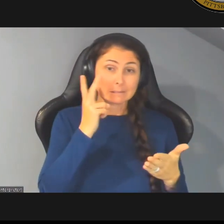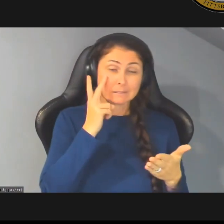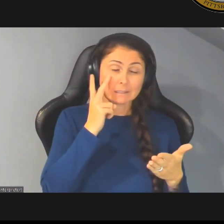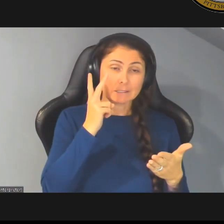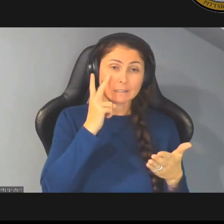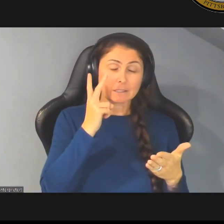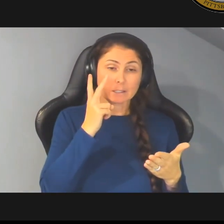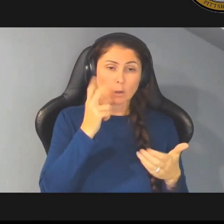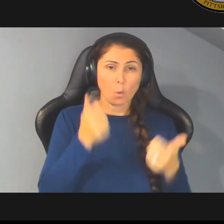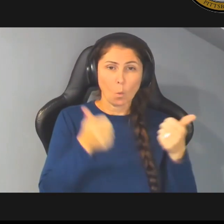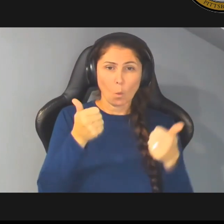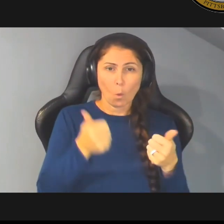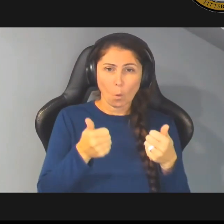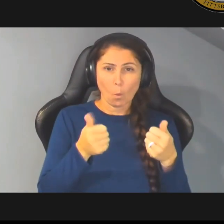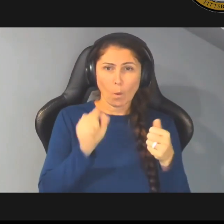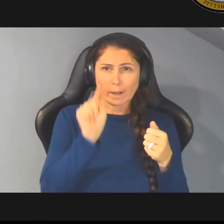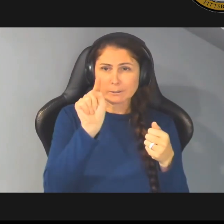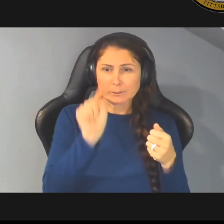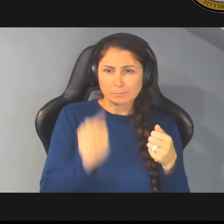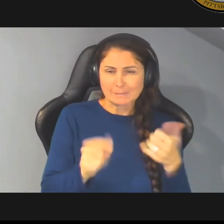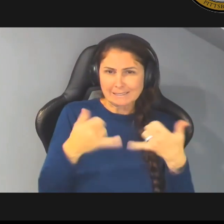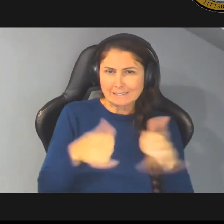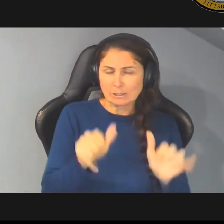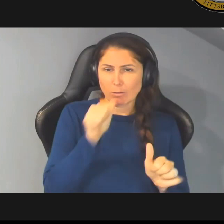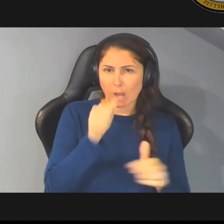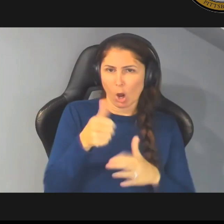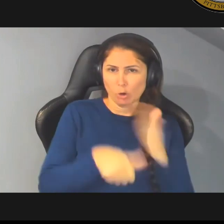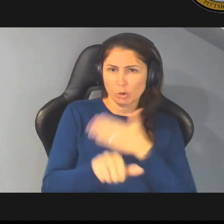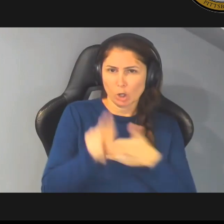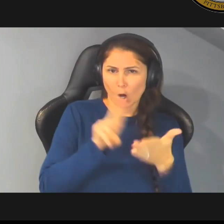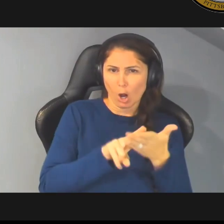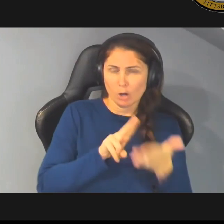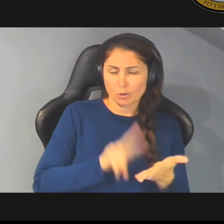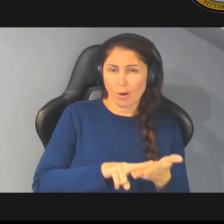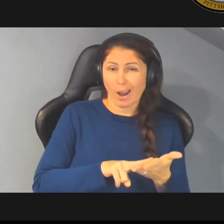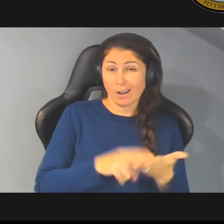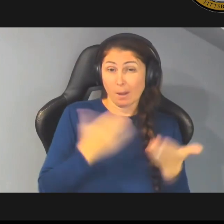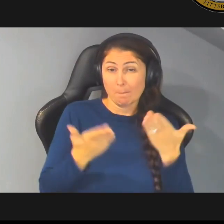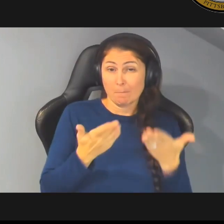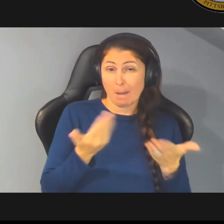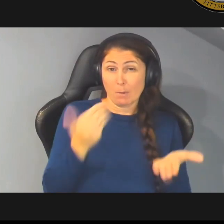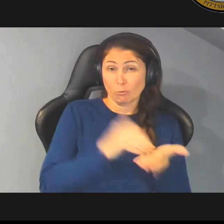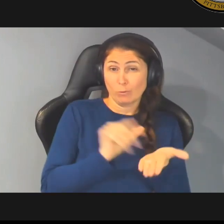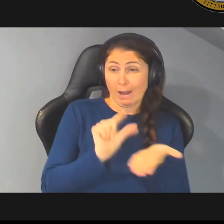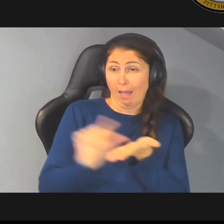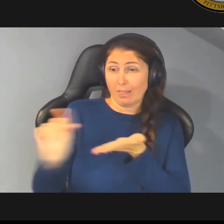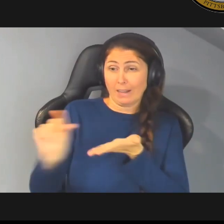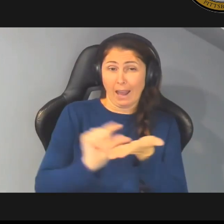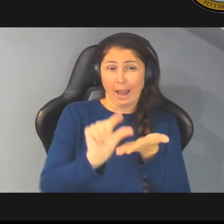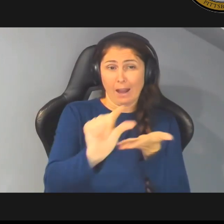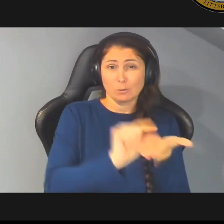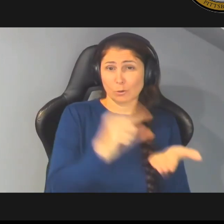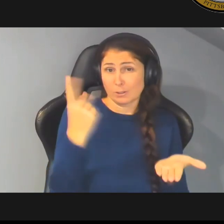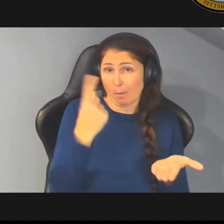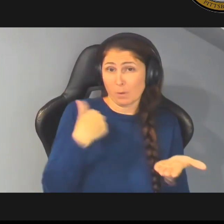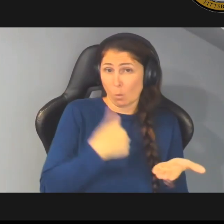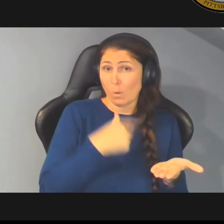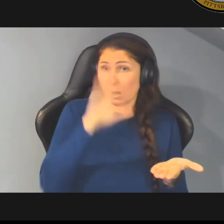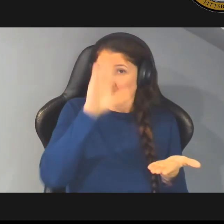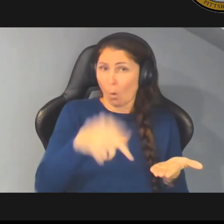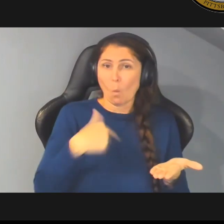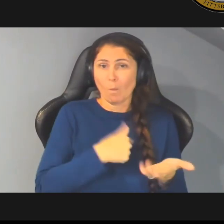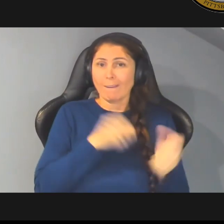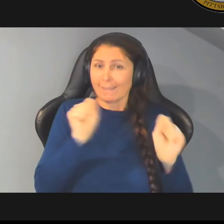line items are still not under contract and consider reallocating them to to something that we know we can spend the money on